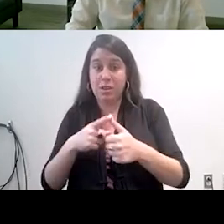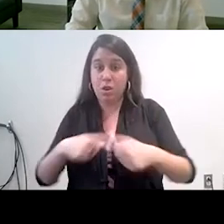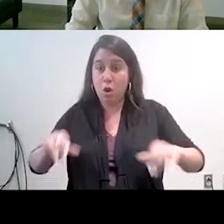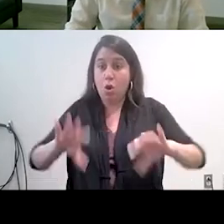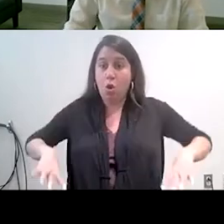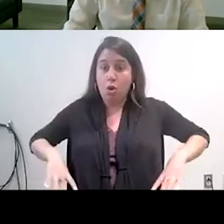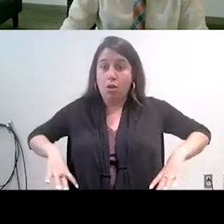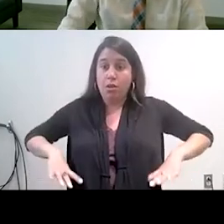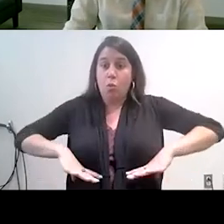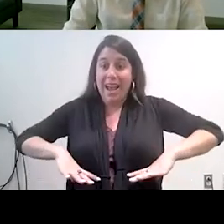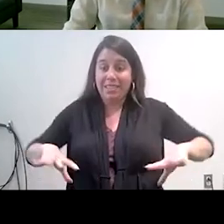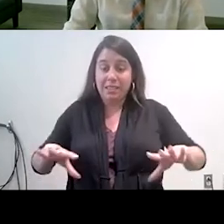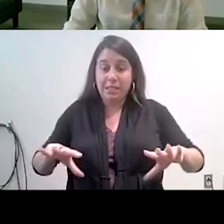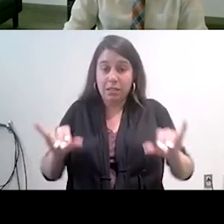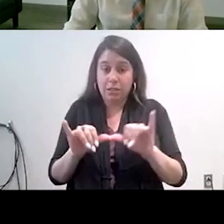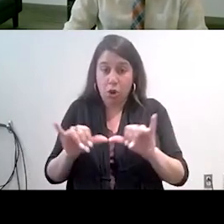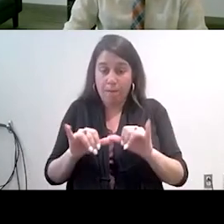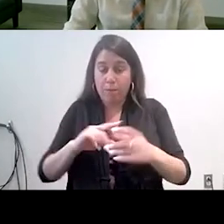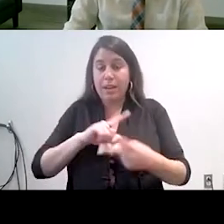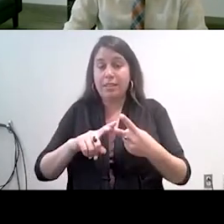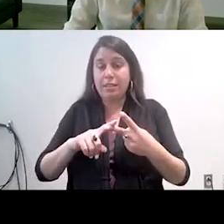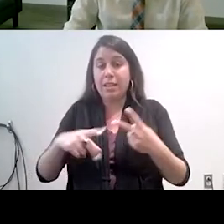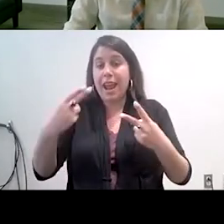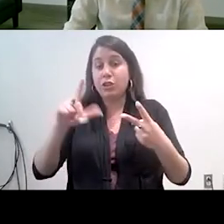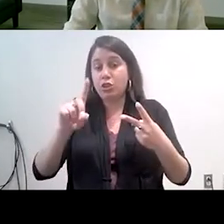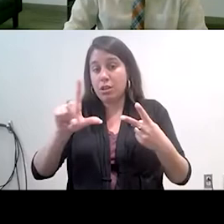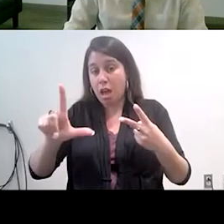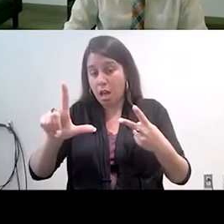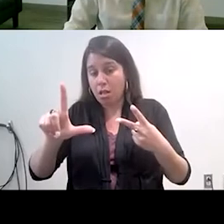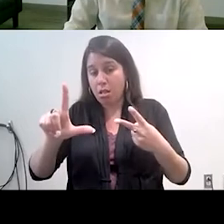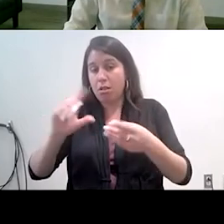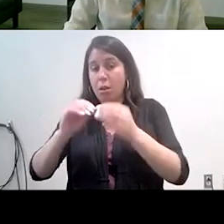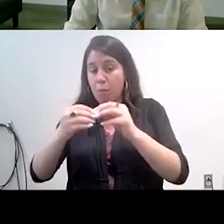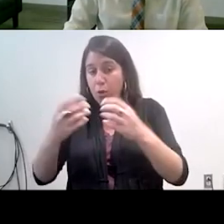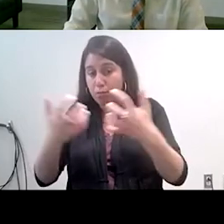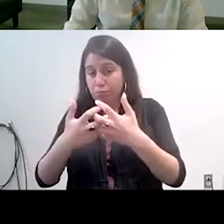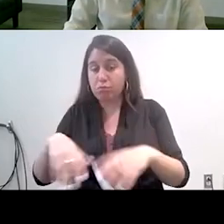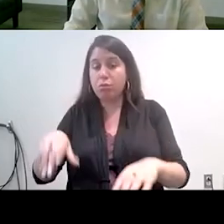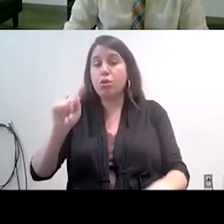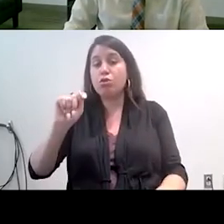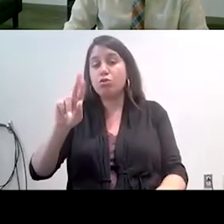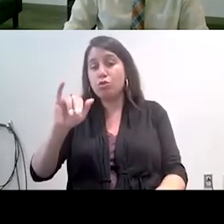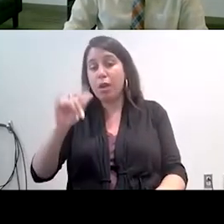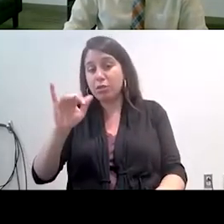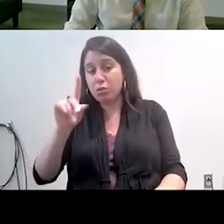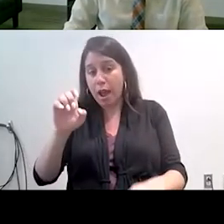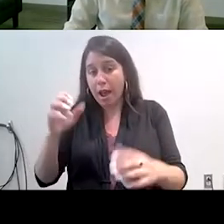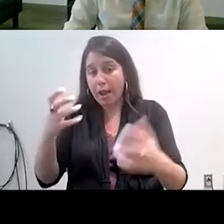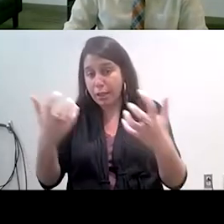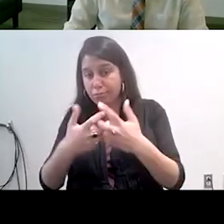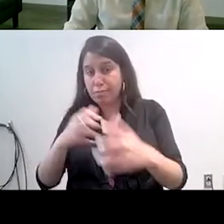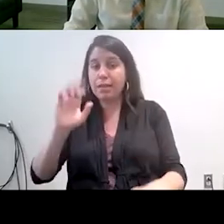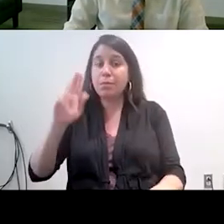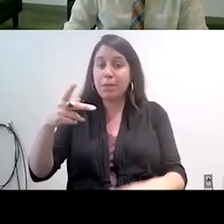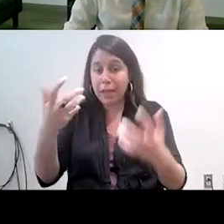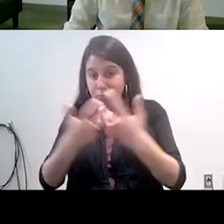hypertension or or high blood sugars. And so they were recruited through the Center